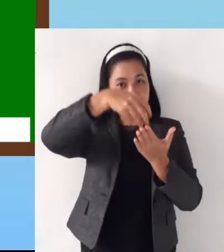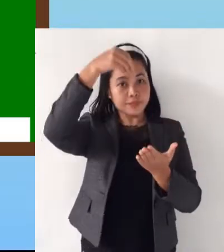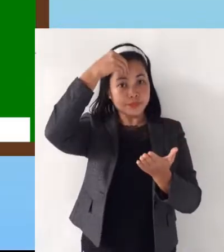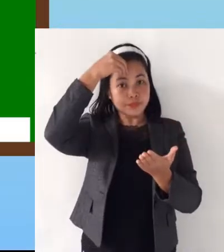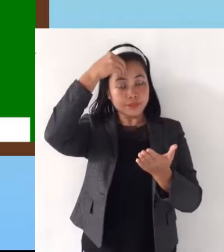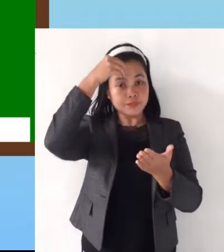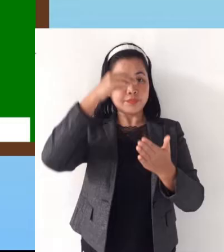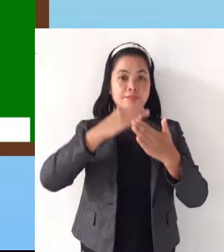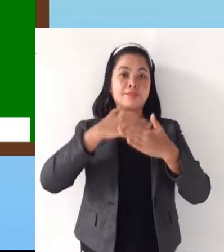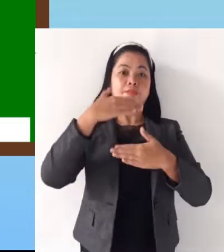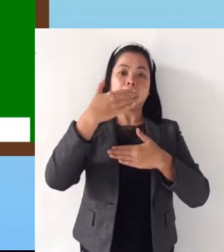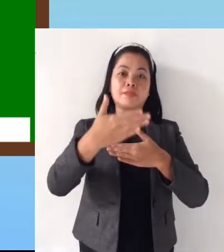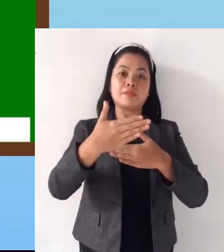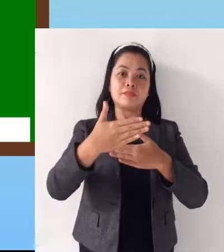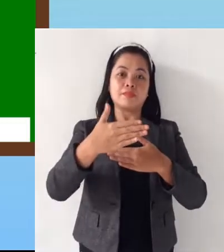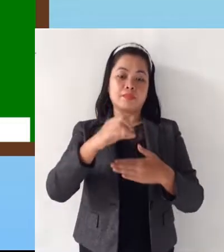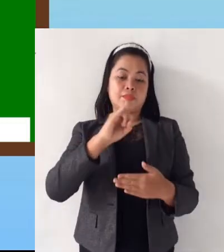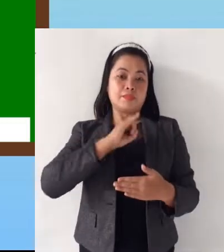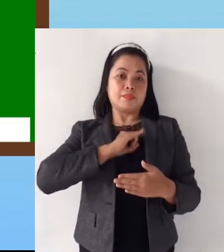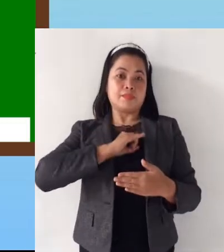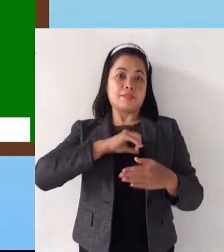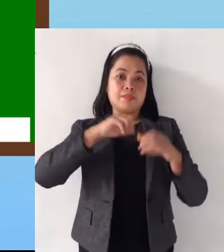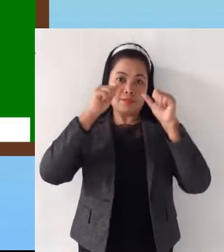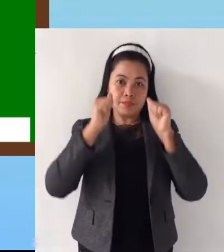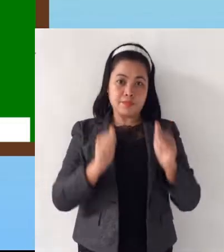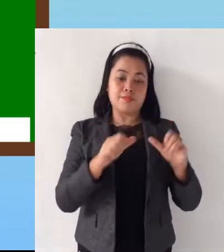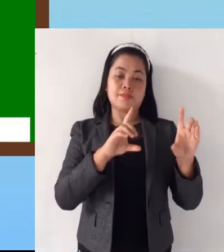Next, what I can do.